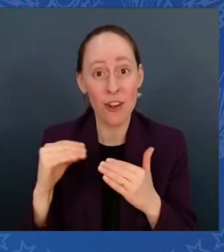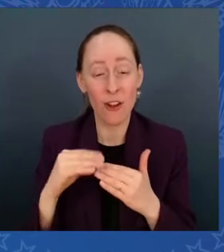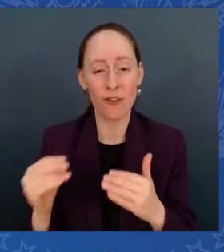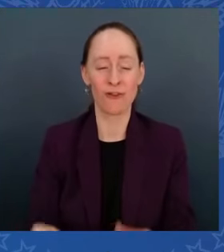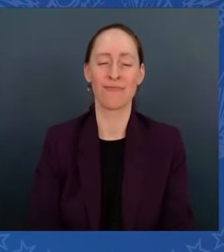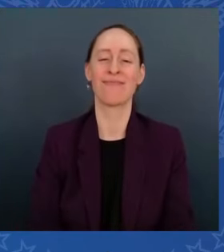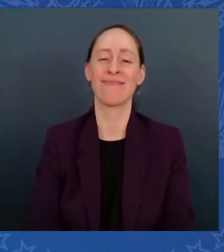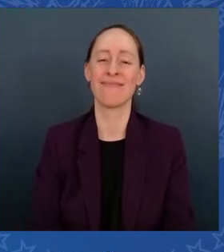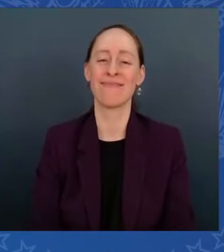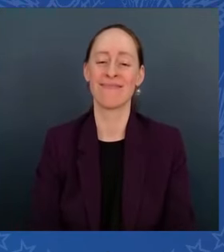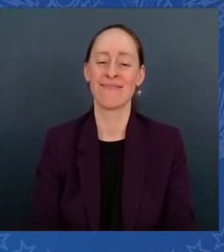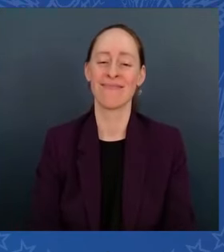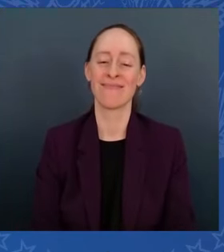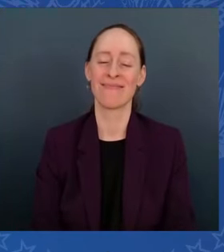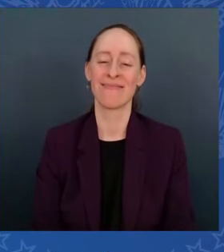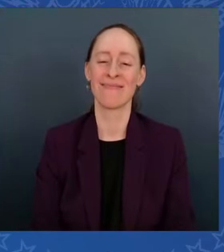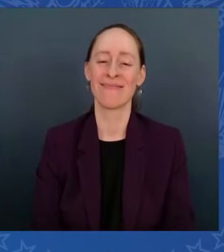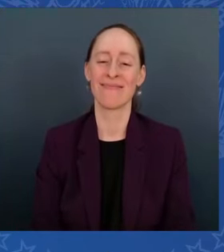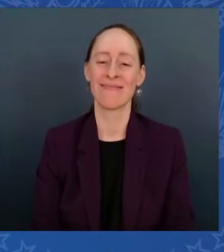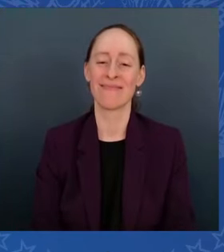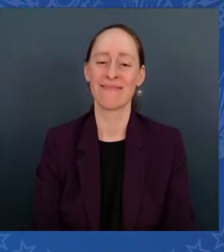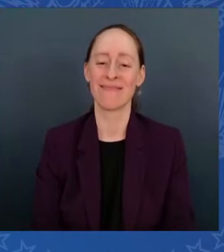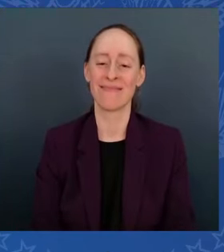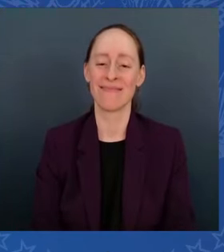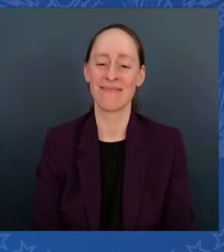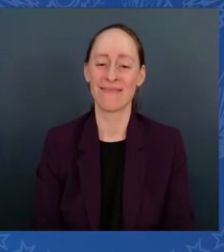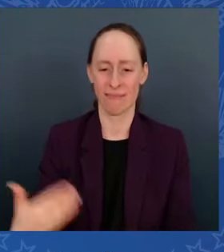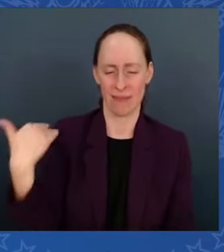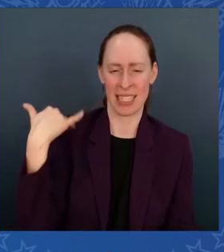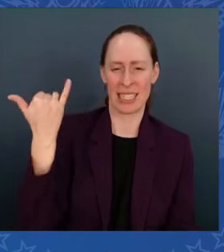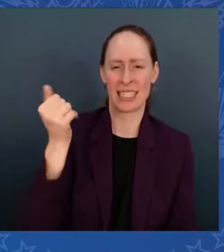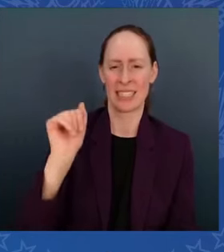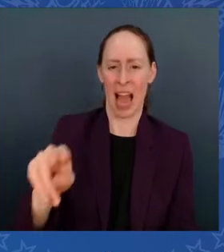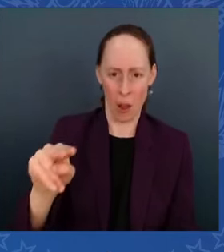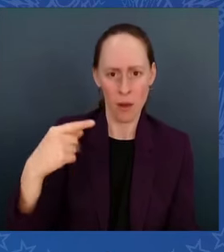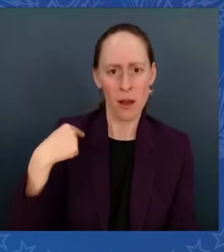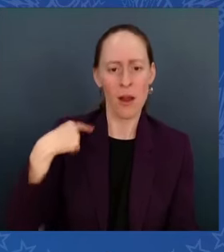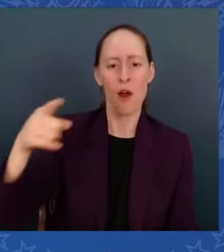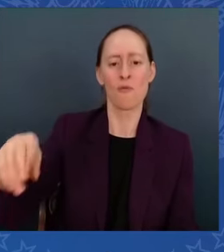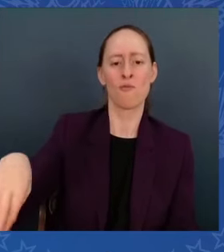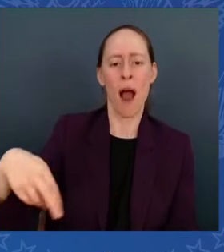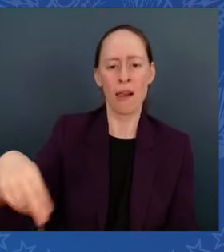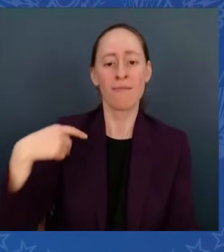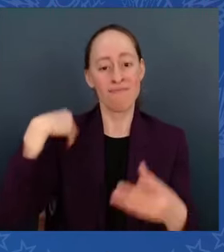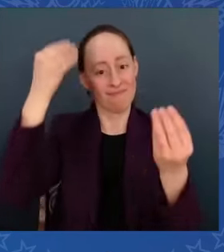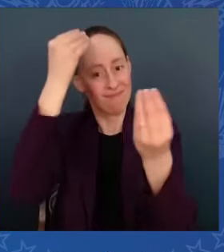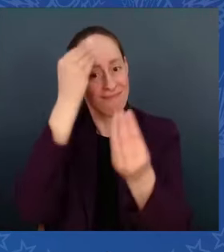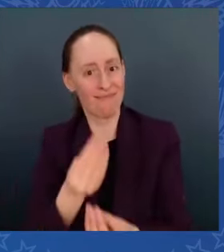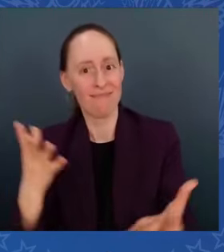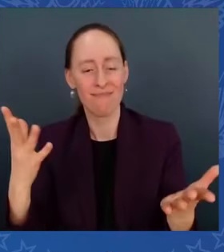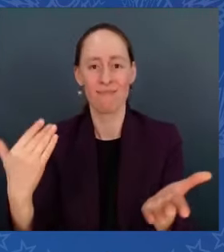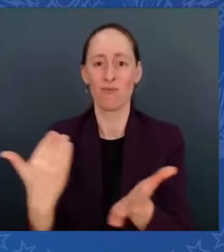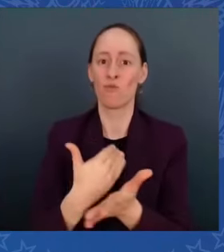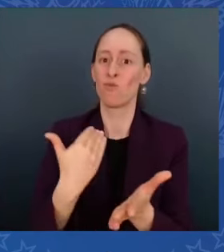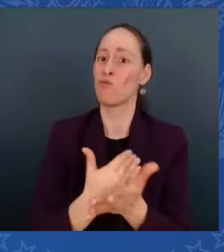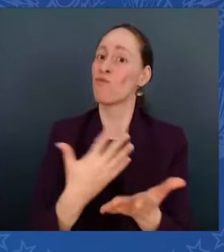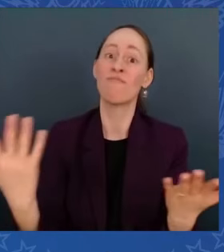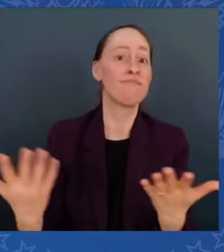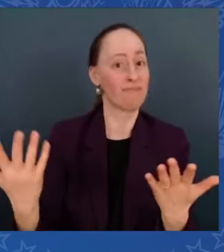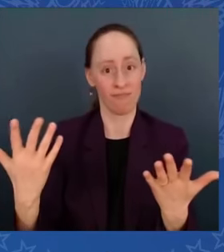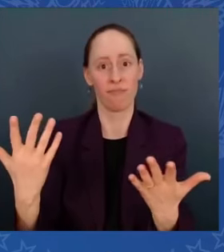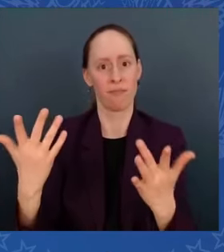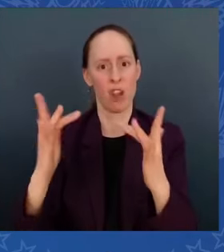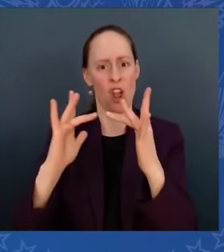In January, I was in Raleigh to announce the most significant-ever investment in affordable high-speed internet for every single person in North